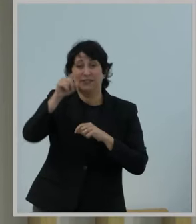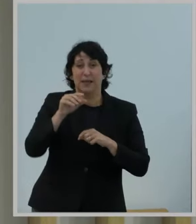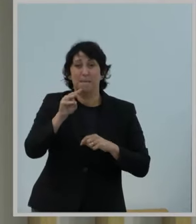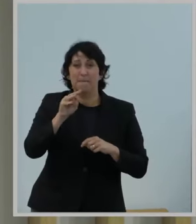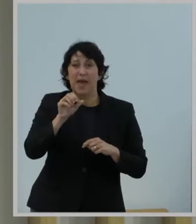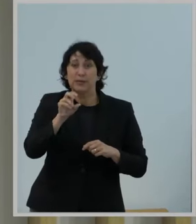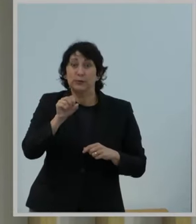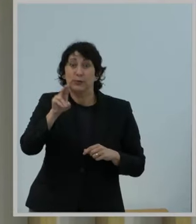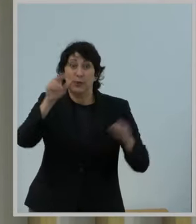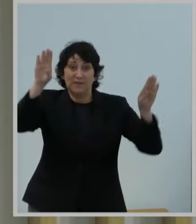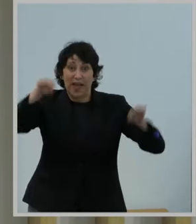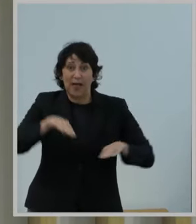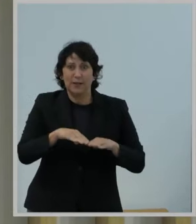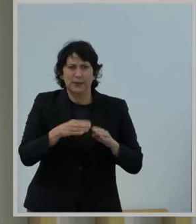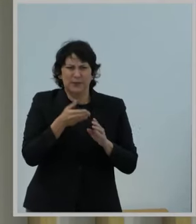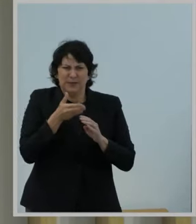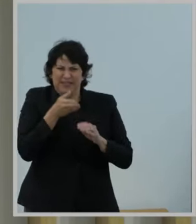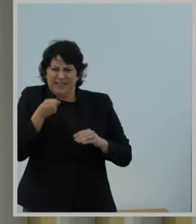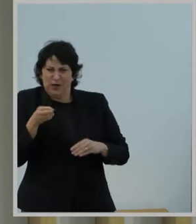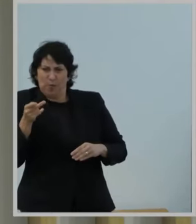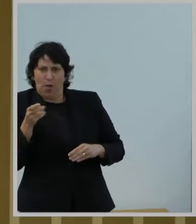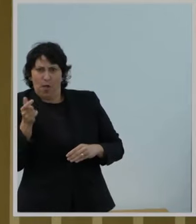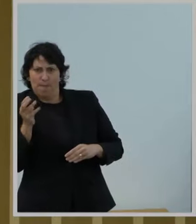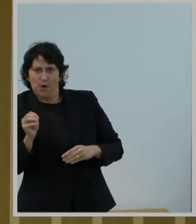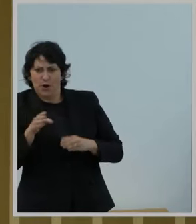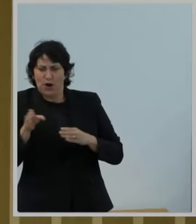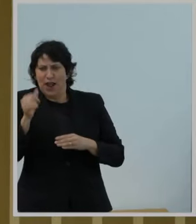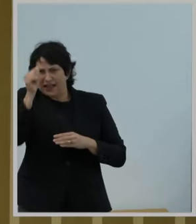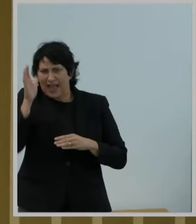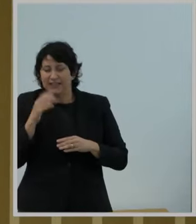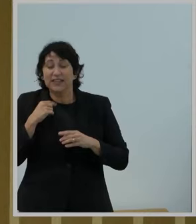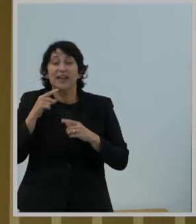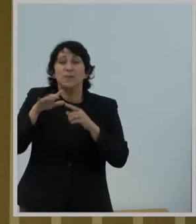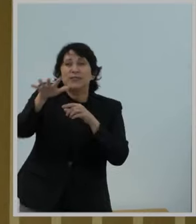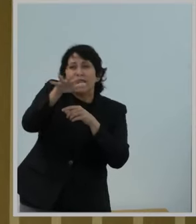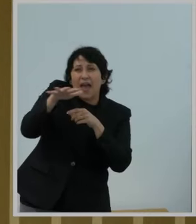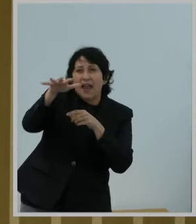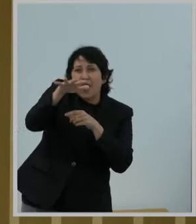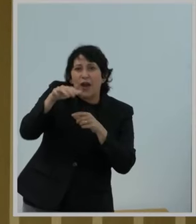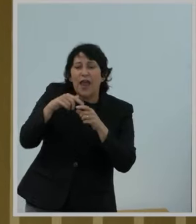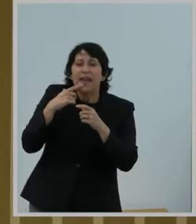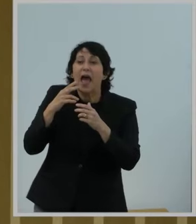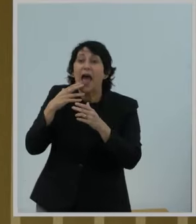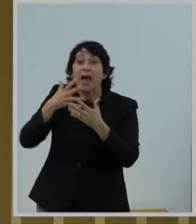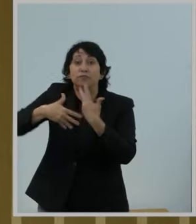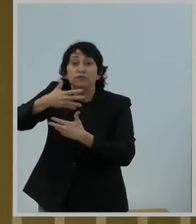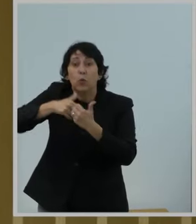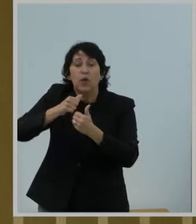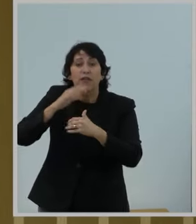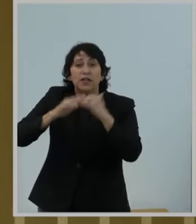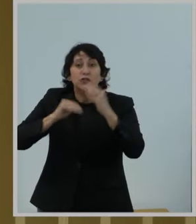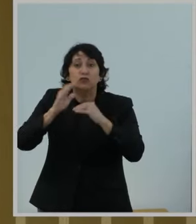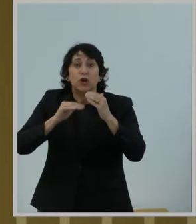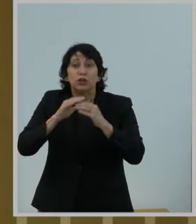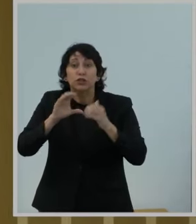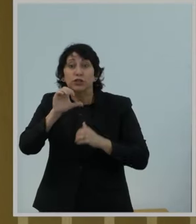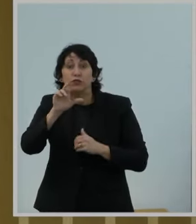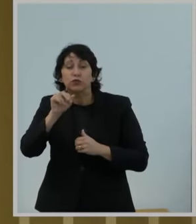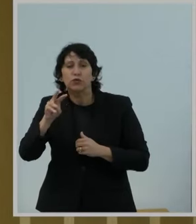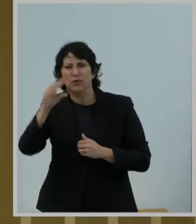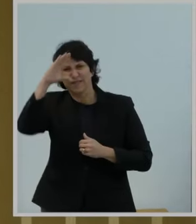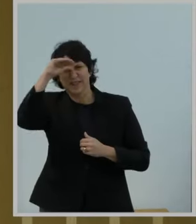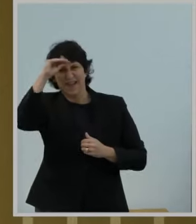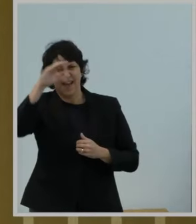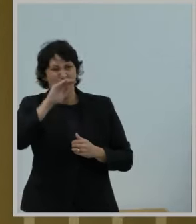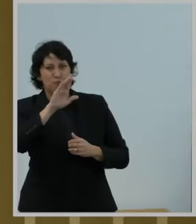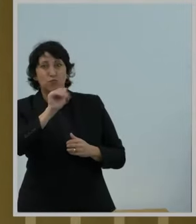not too far from Palmer, Alaska, and I had the chance to spend time with a construction crew that was led by this guy, Brad. They